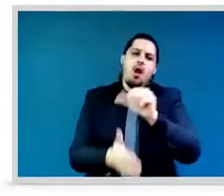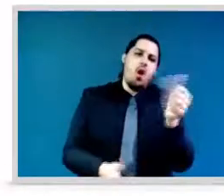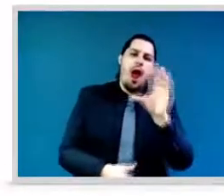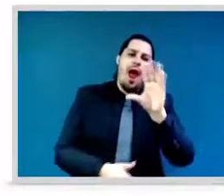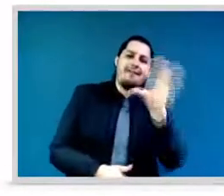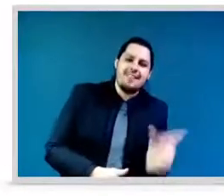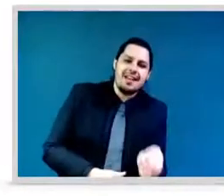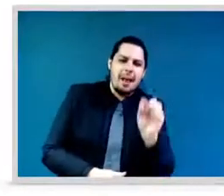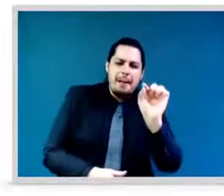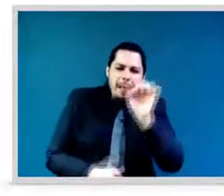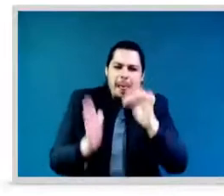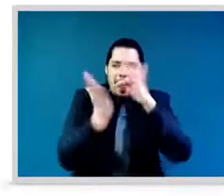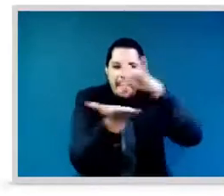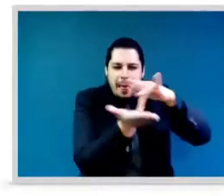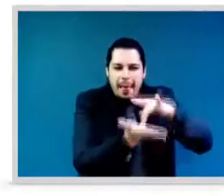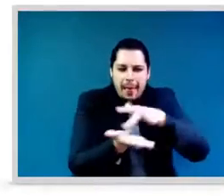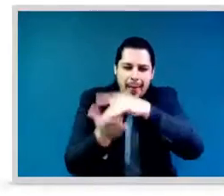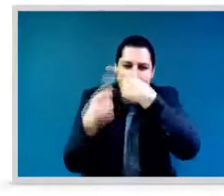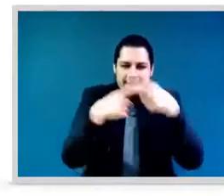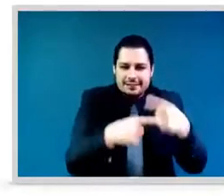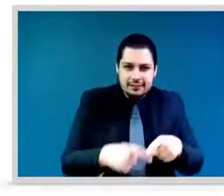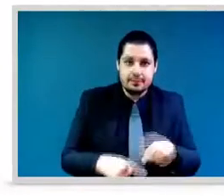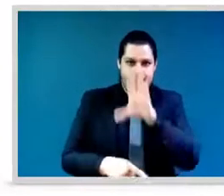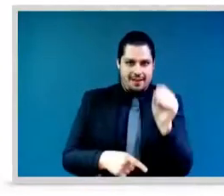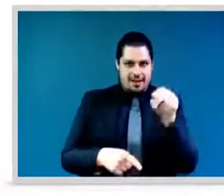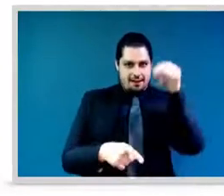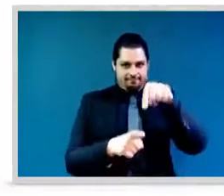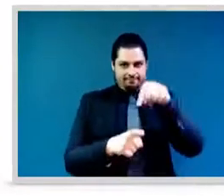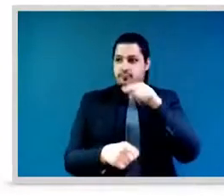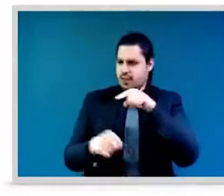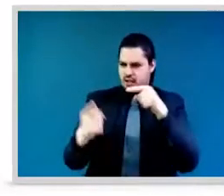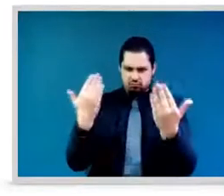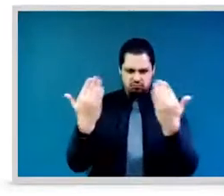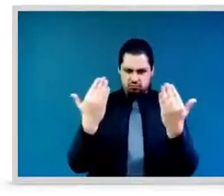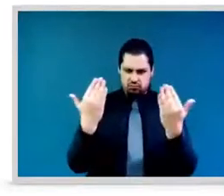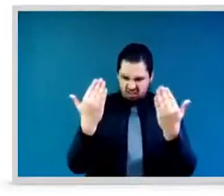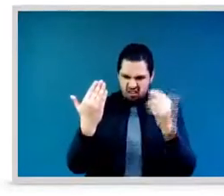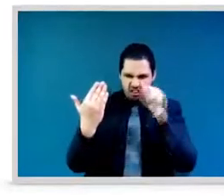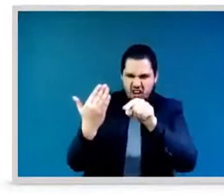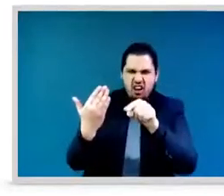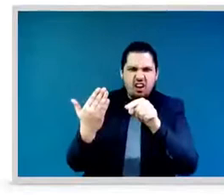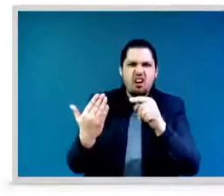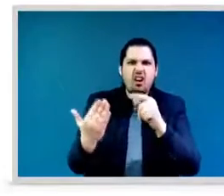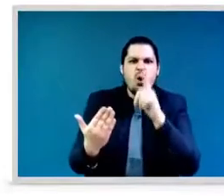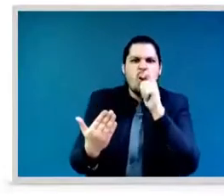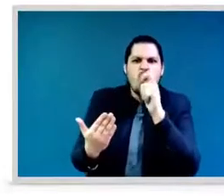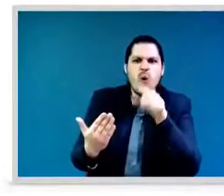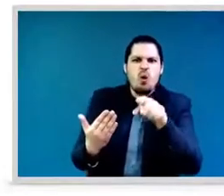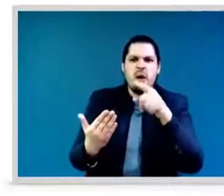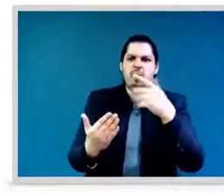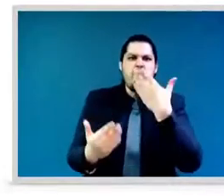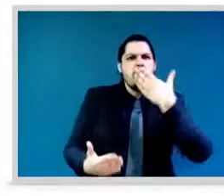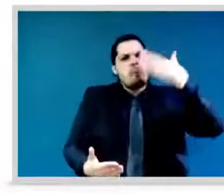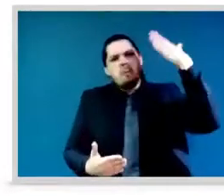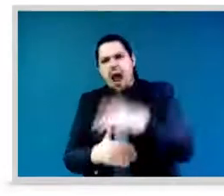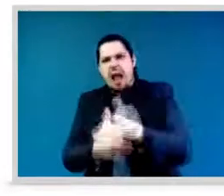the changes don't necessarily reach the most vulnerable women. It's captured by privileged women like